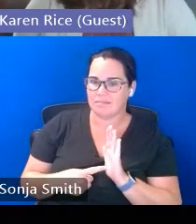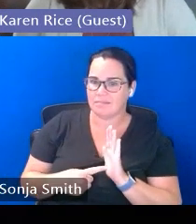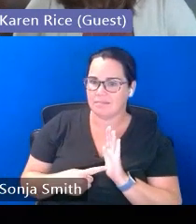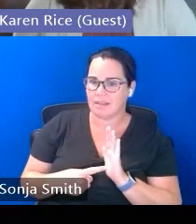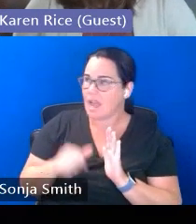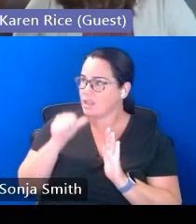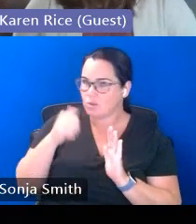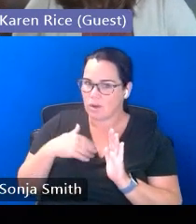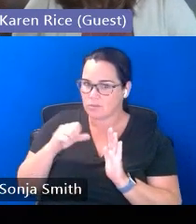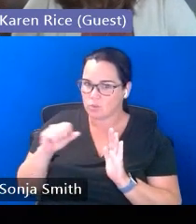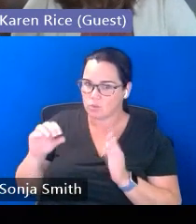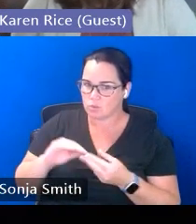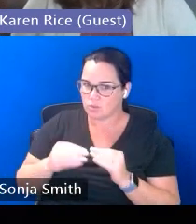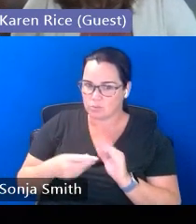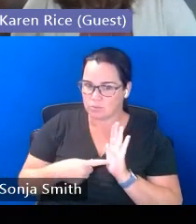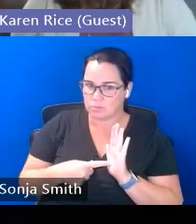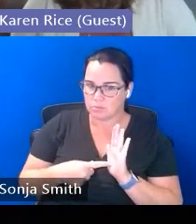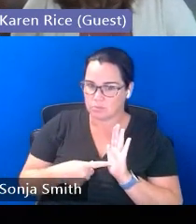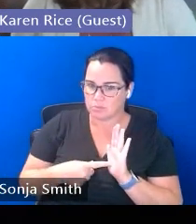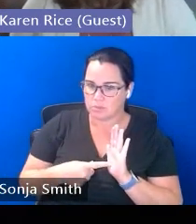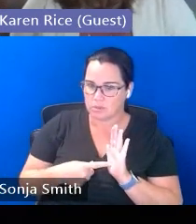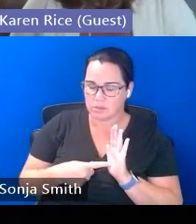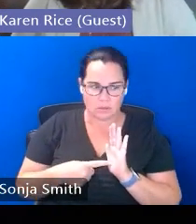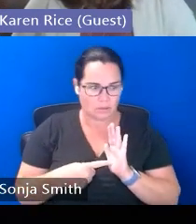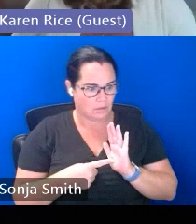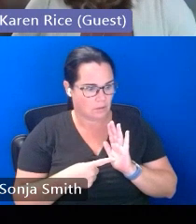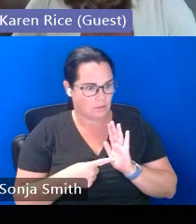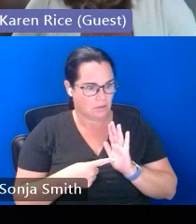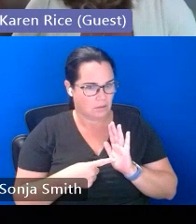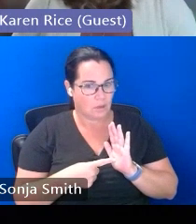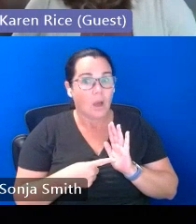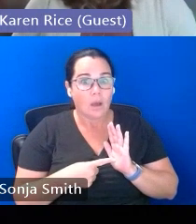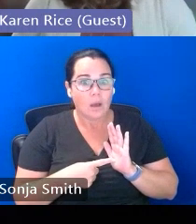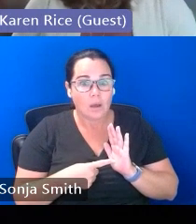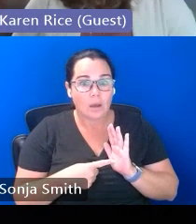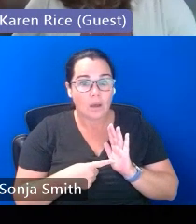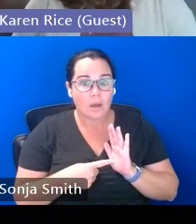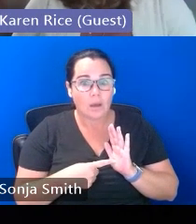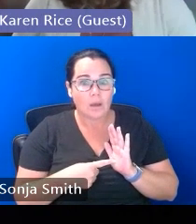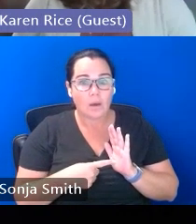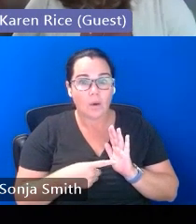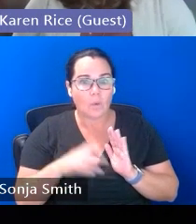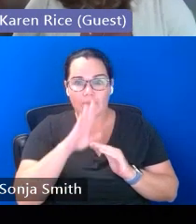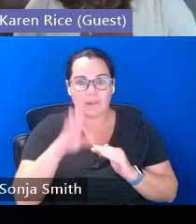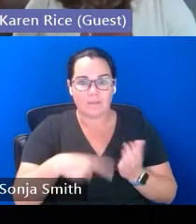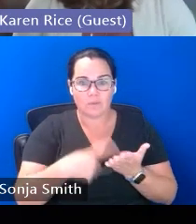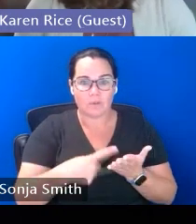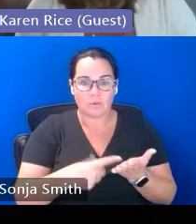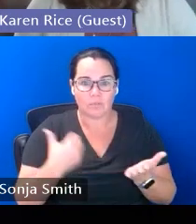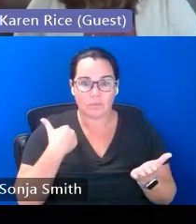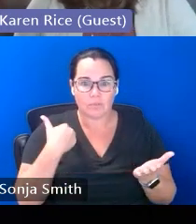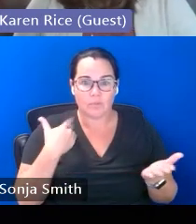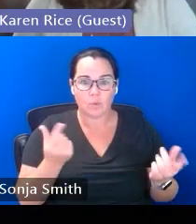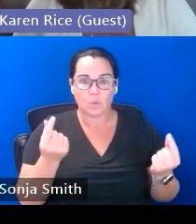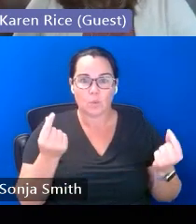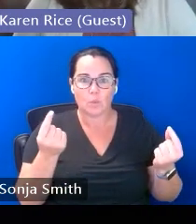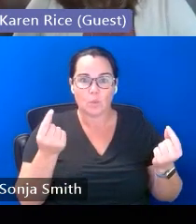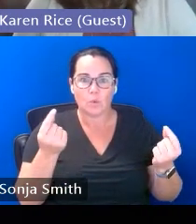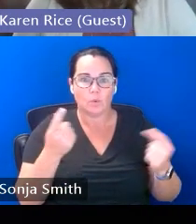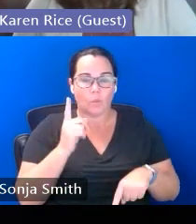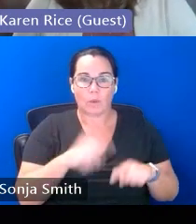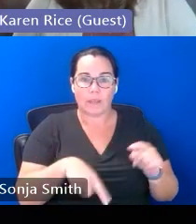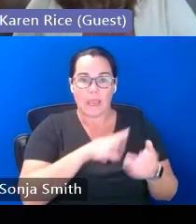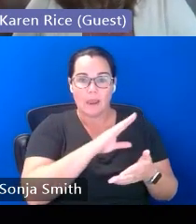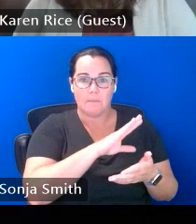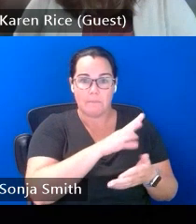don't have a social security number and immediately i went oh my gosh we we've never addressed this before what do we do we certainly can't put the